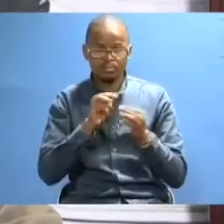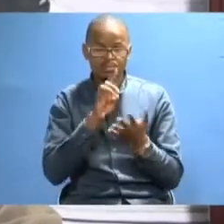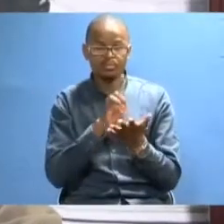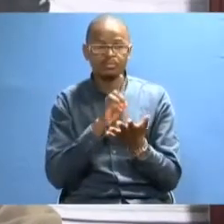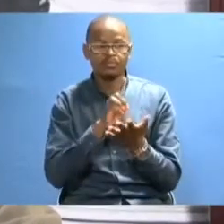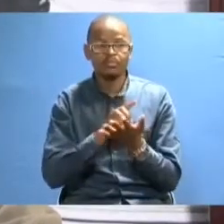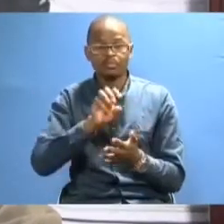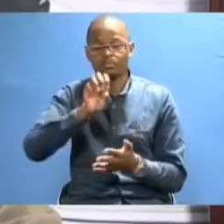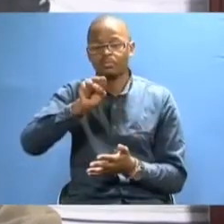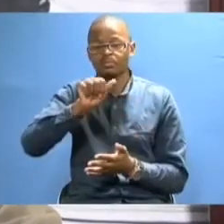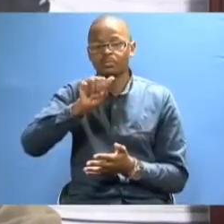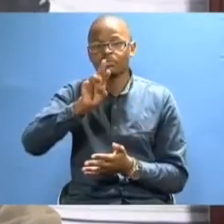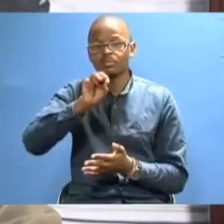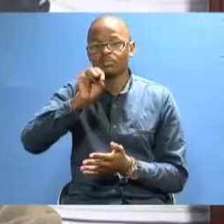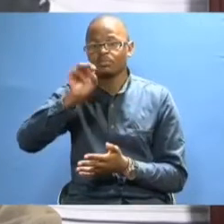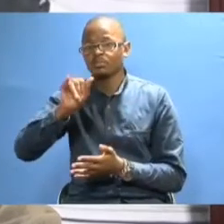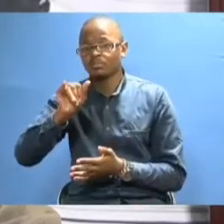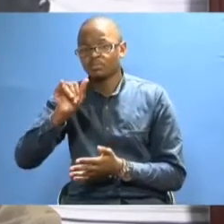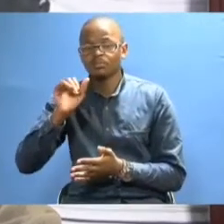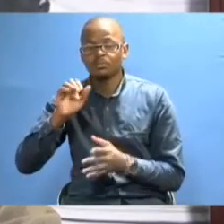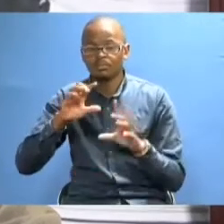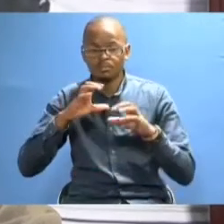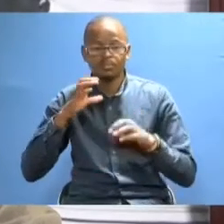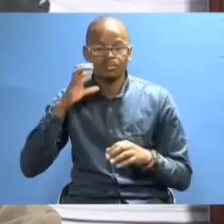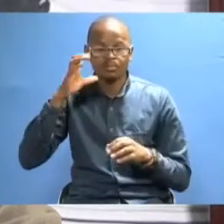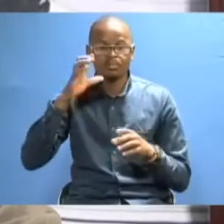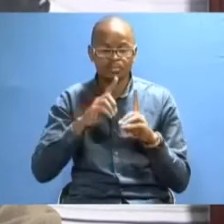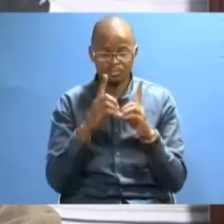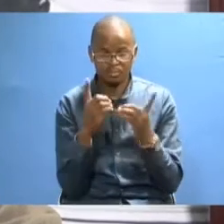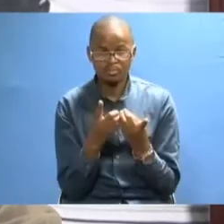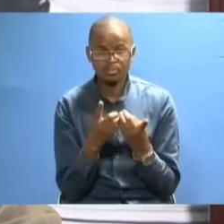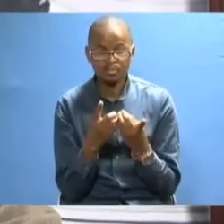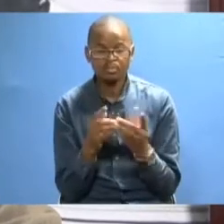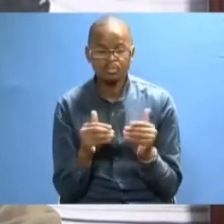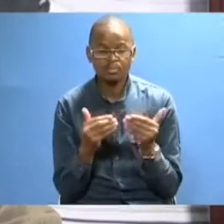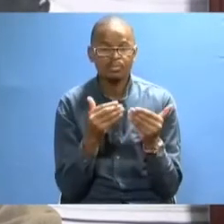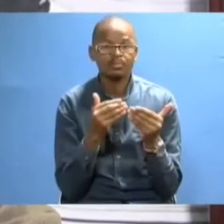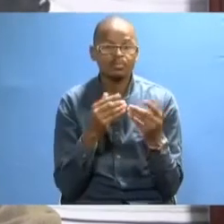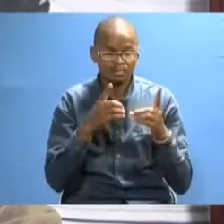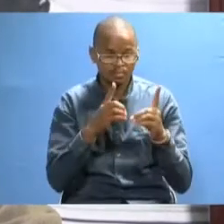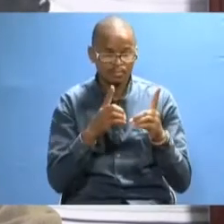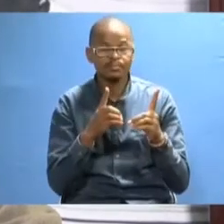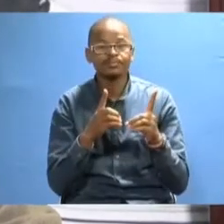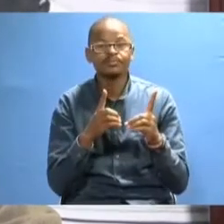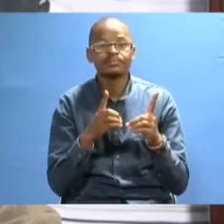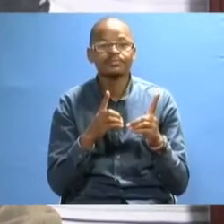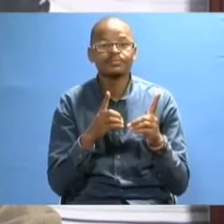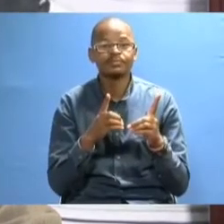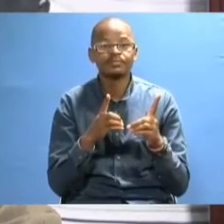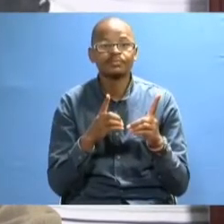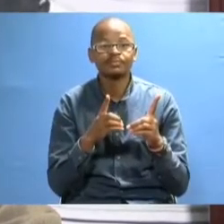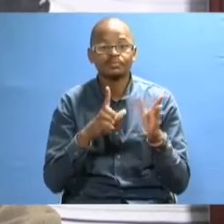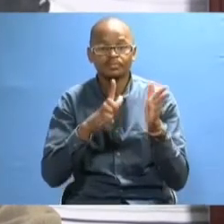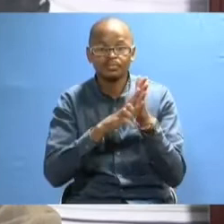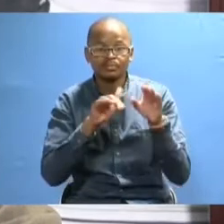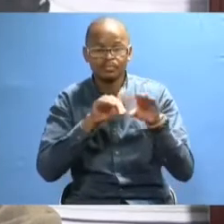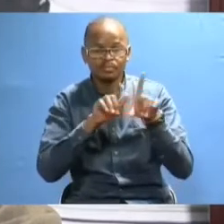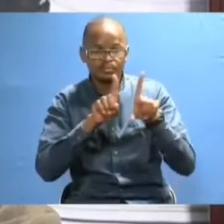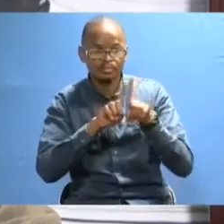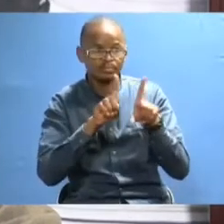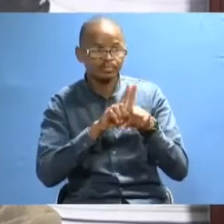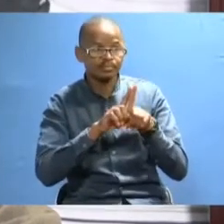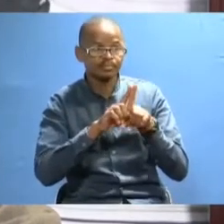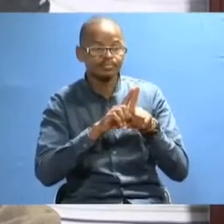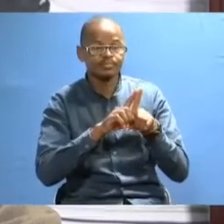and Management. I am Dr. Samy Letema. I am the chairman of the department. In the department, we offer a diploma course in GIS and remote sensing,